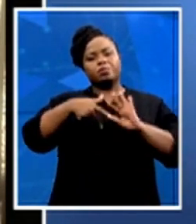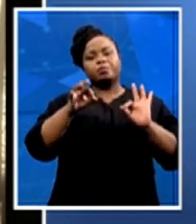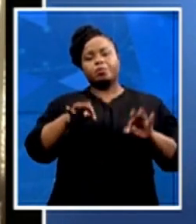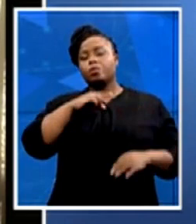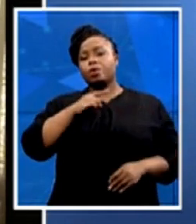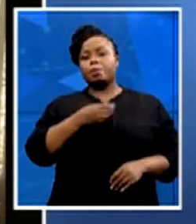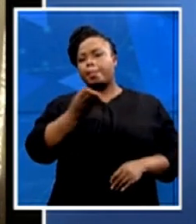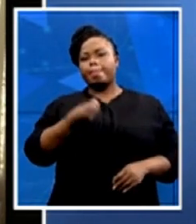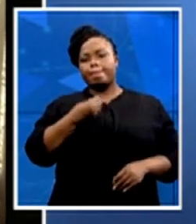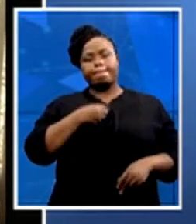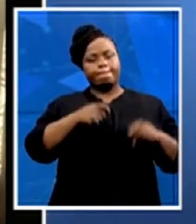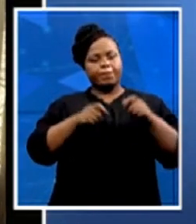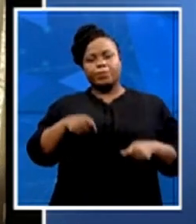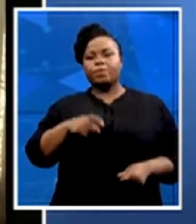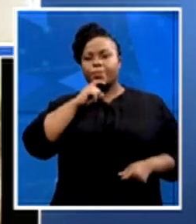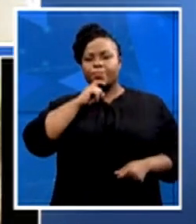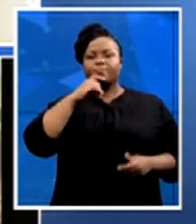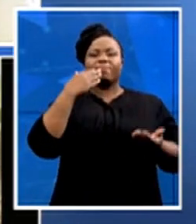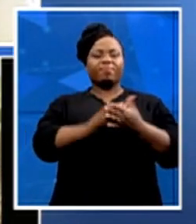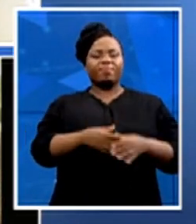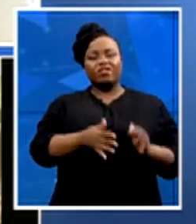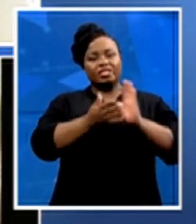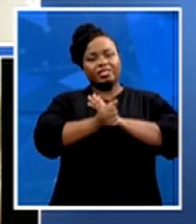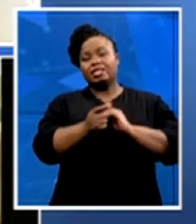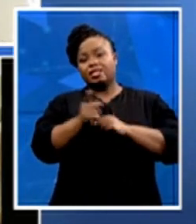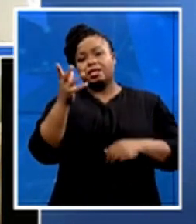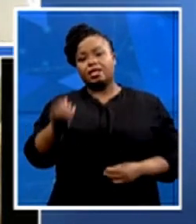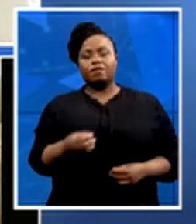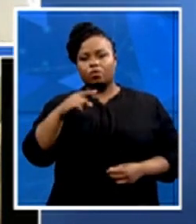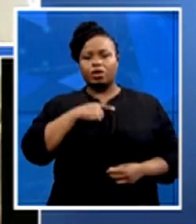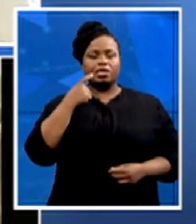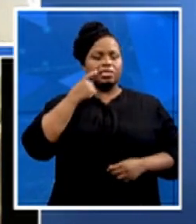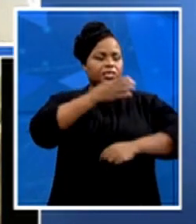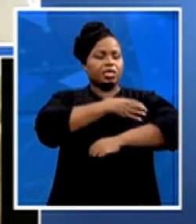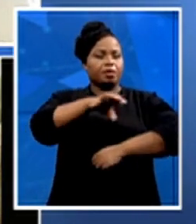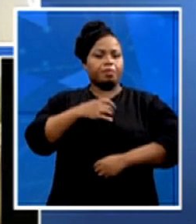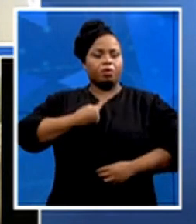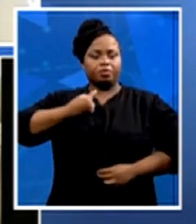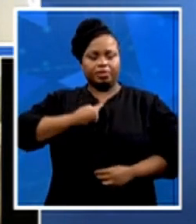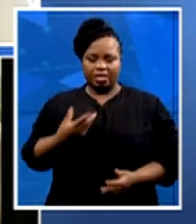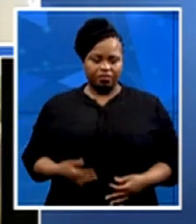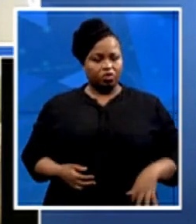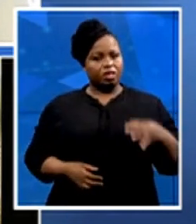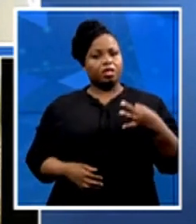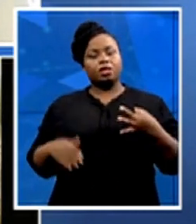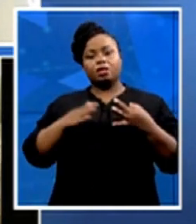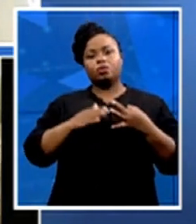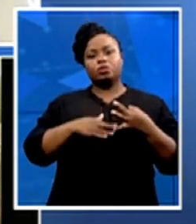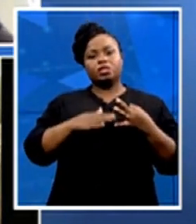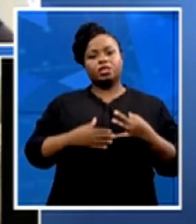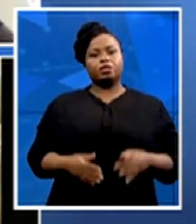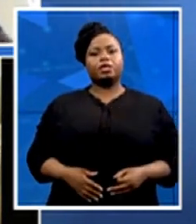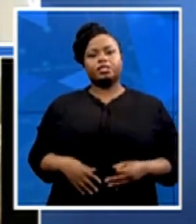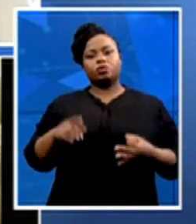the skills that they have to be able to empower themselves? Three, what do you do with young people who do not have access to higher education?